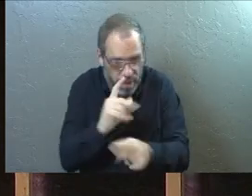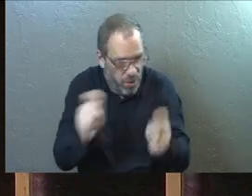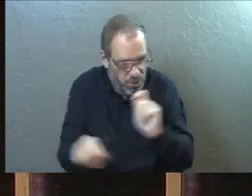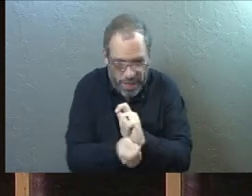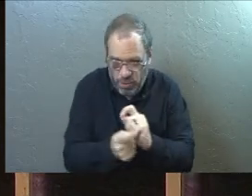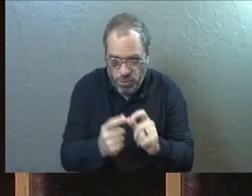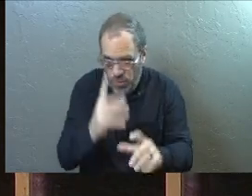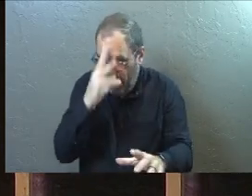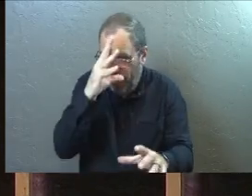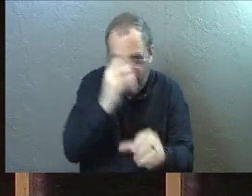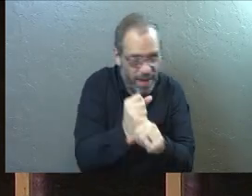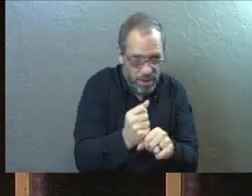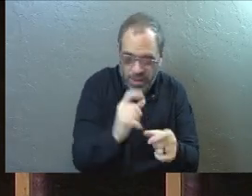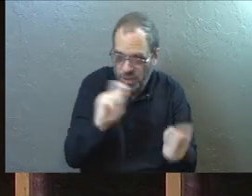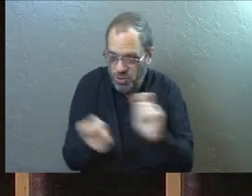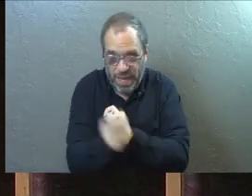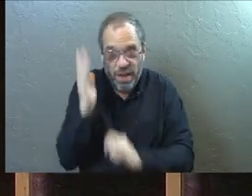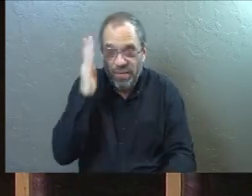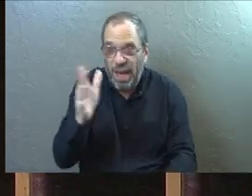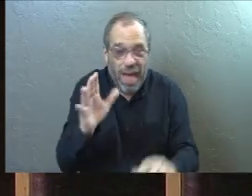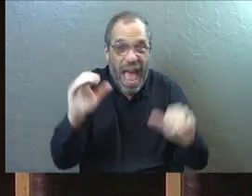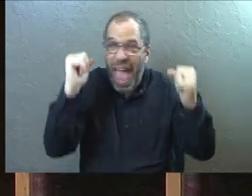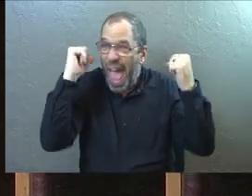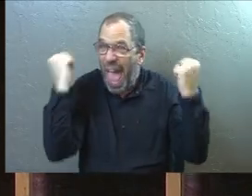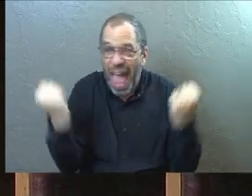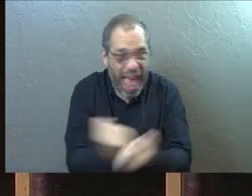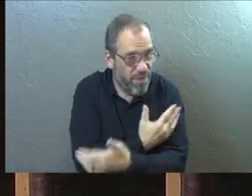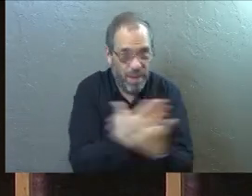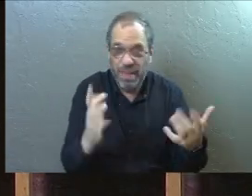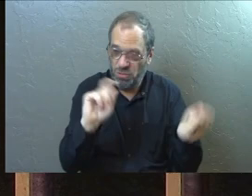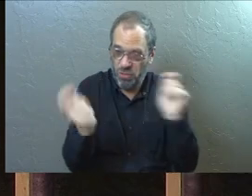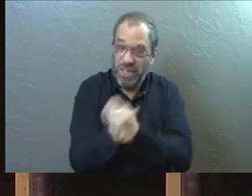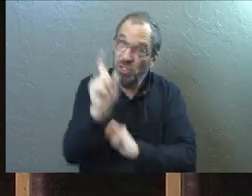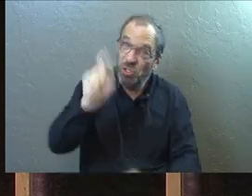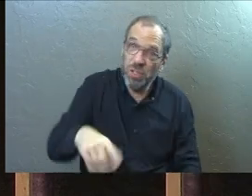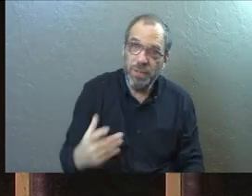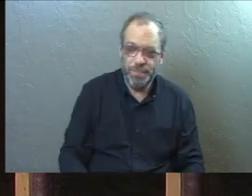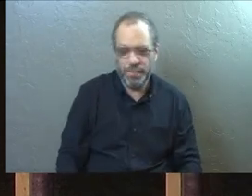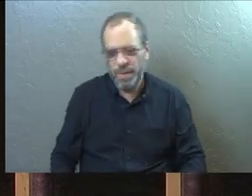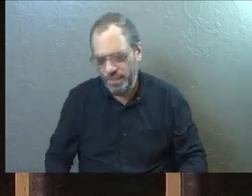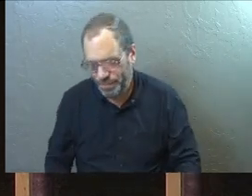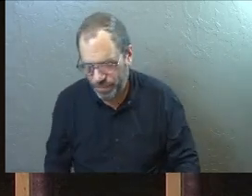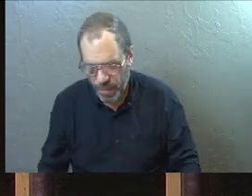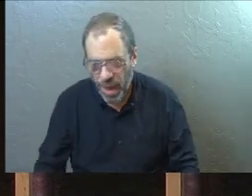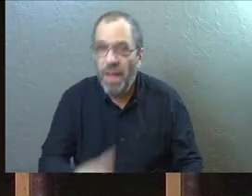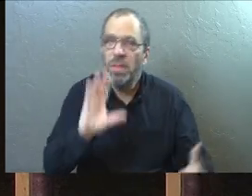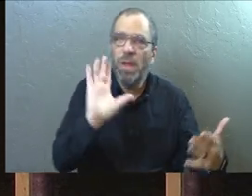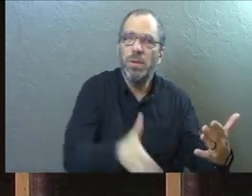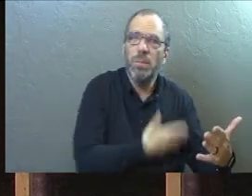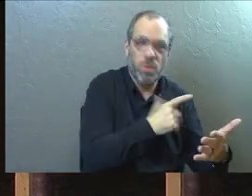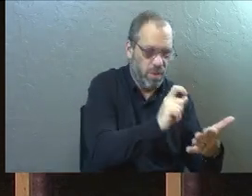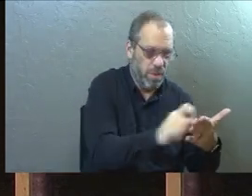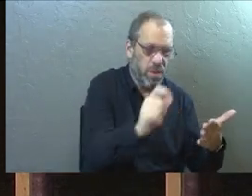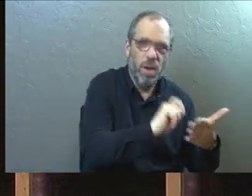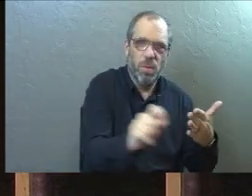It should change your faith. It should change everything for you. Uh, there's a musician wrote a song. Wes